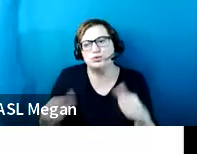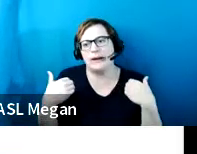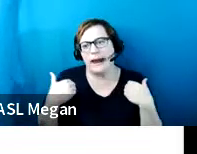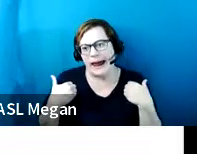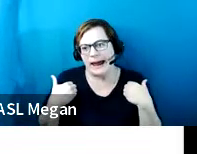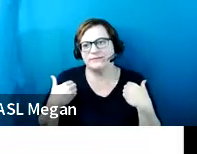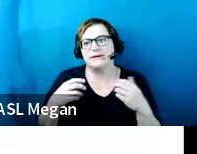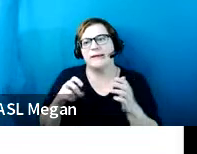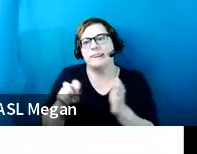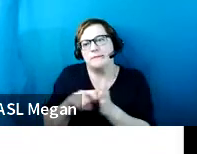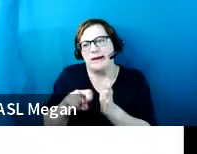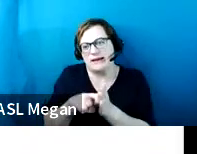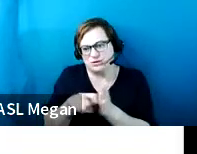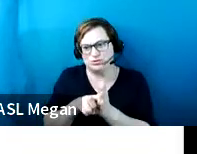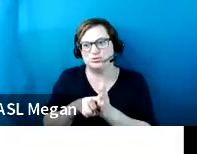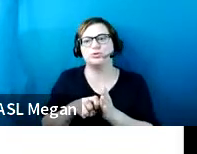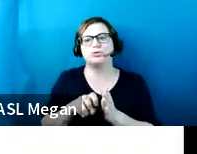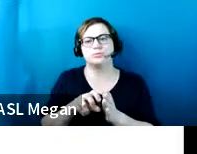passenger loading zone.